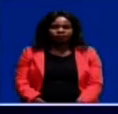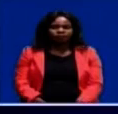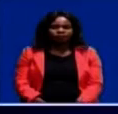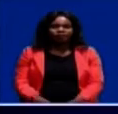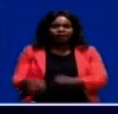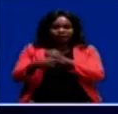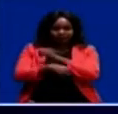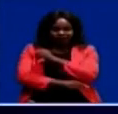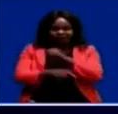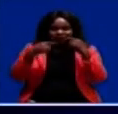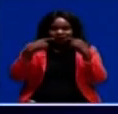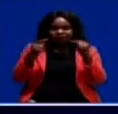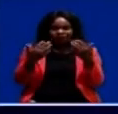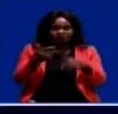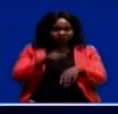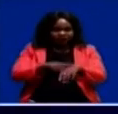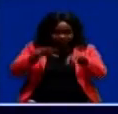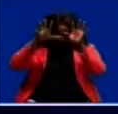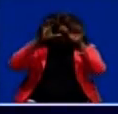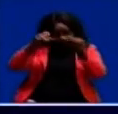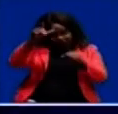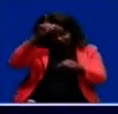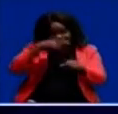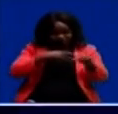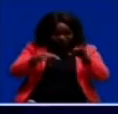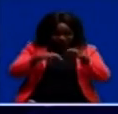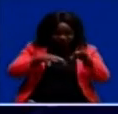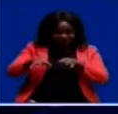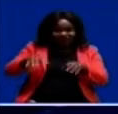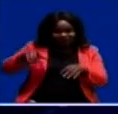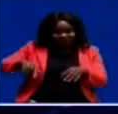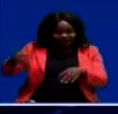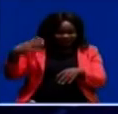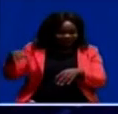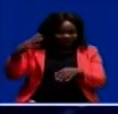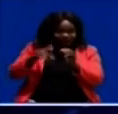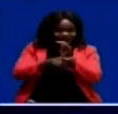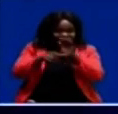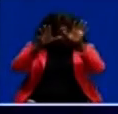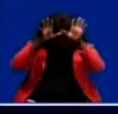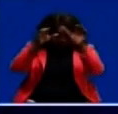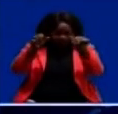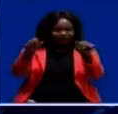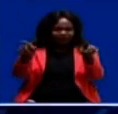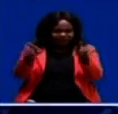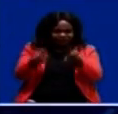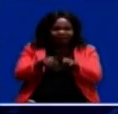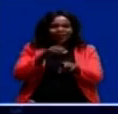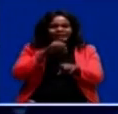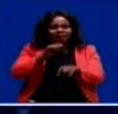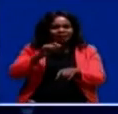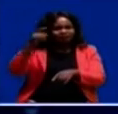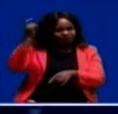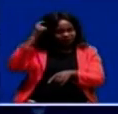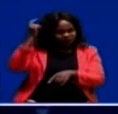Now, details in our news this hour. President Edgar Lungu has described late former Vice President Lupando Mwabe as a man of